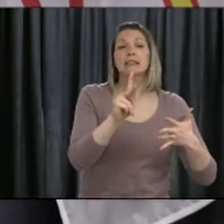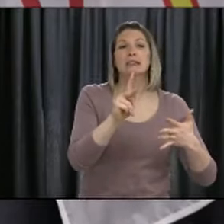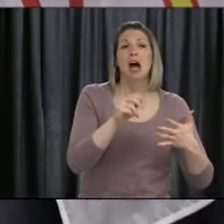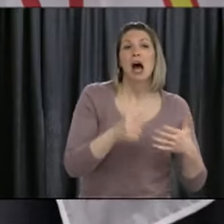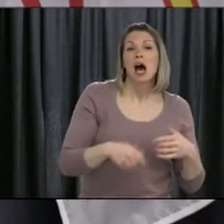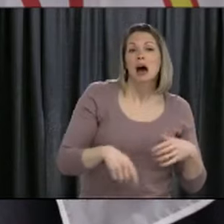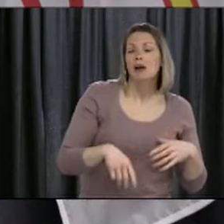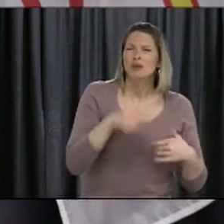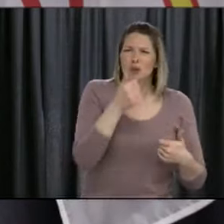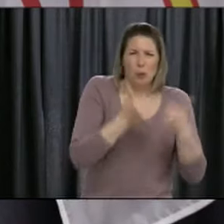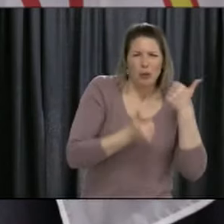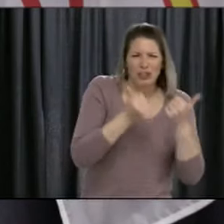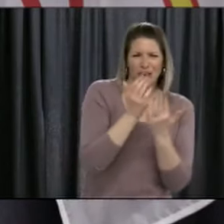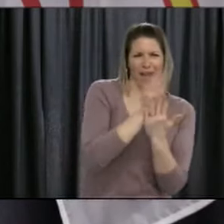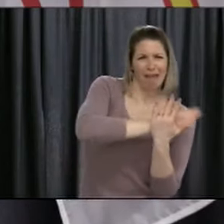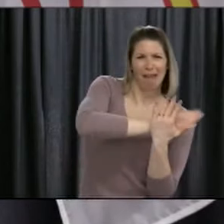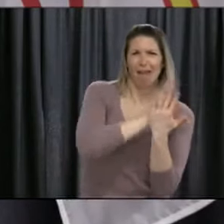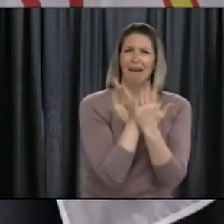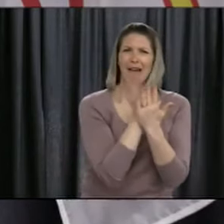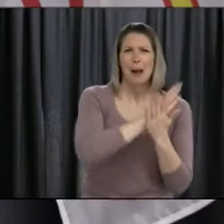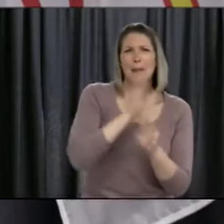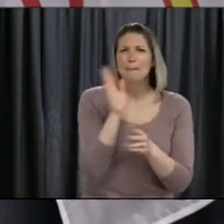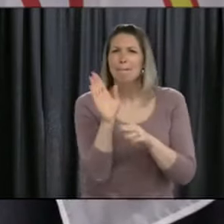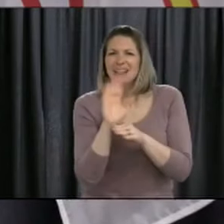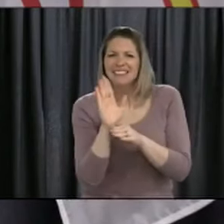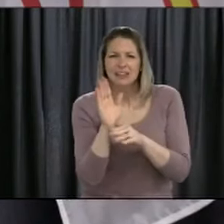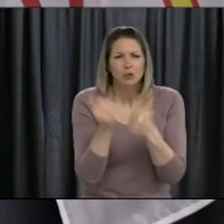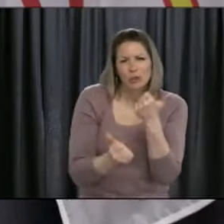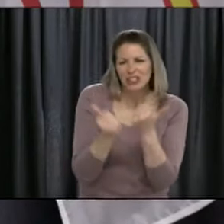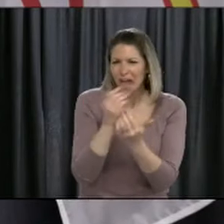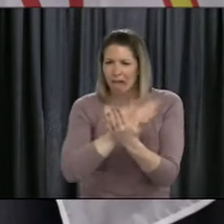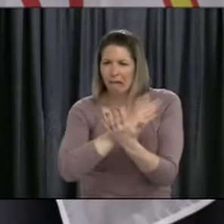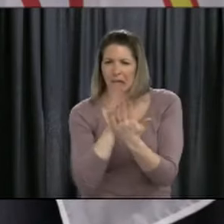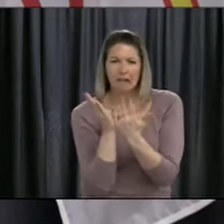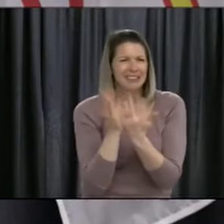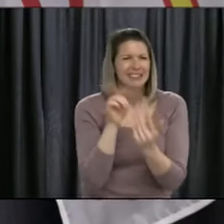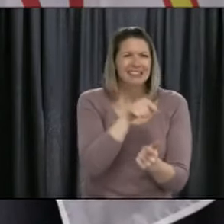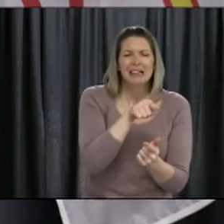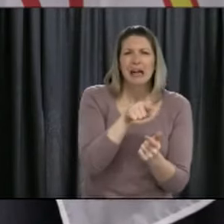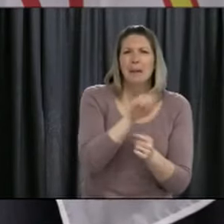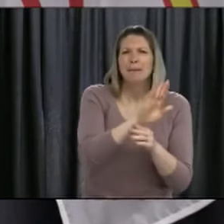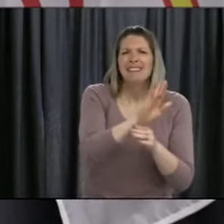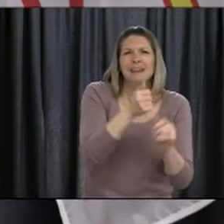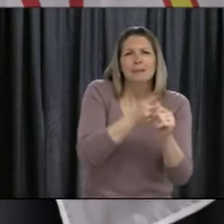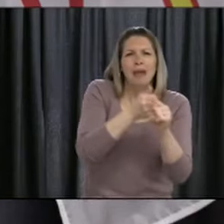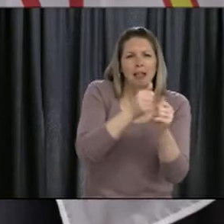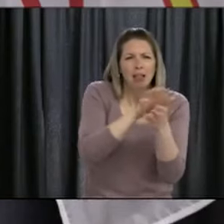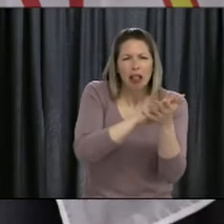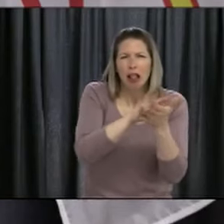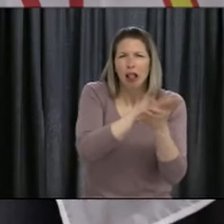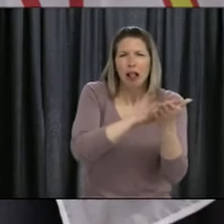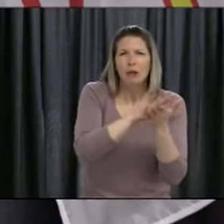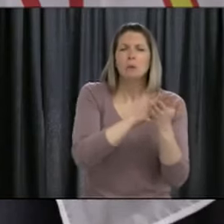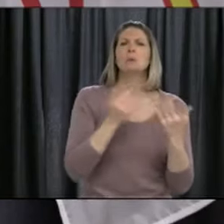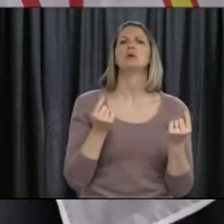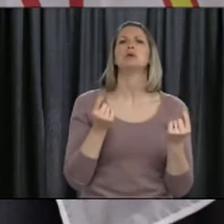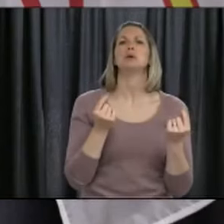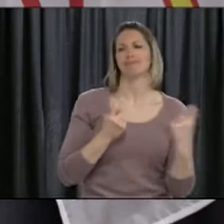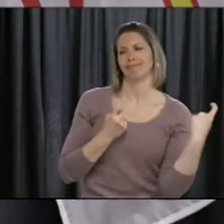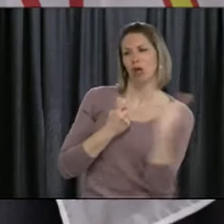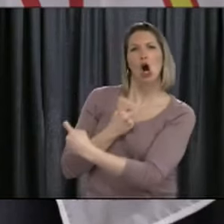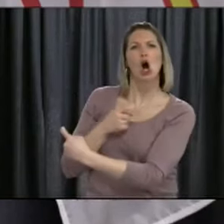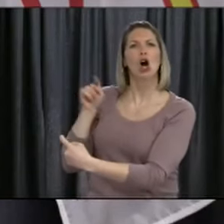really just continuing to work together. And it's one of the reasons why, from the language, the response from the Chief Medical Officer, that we've taken,